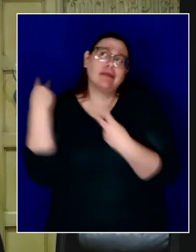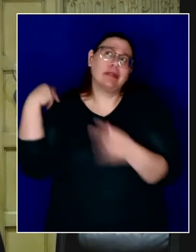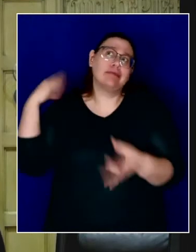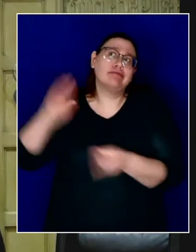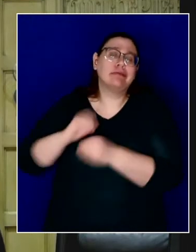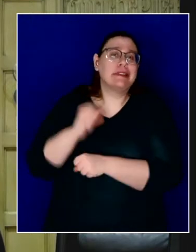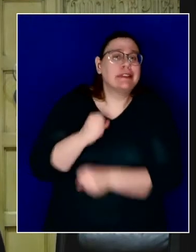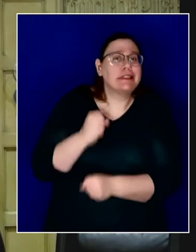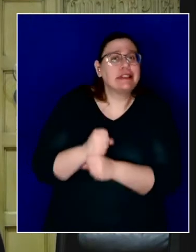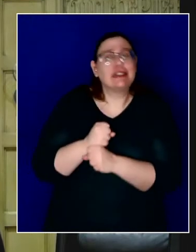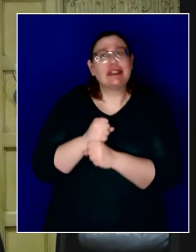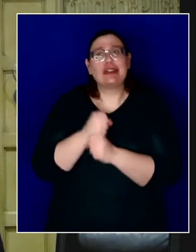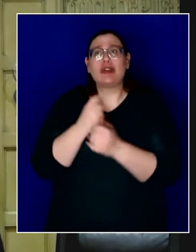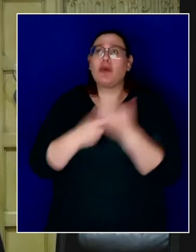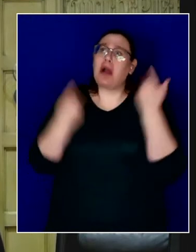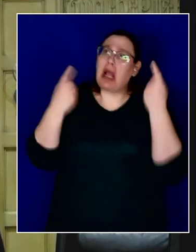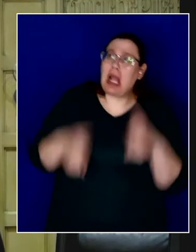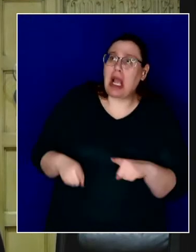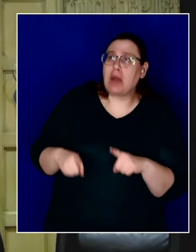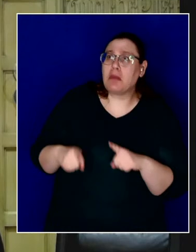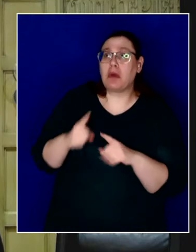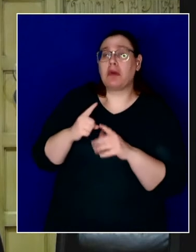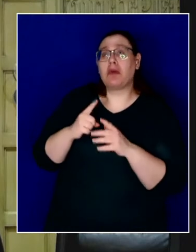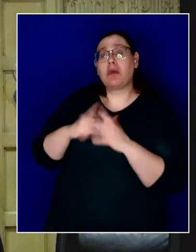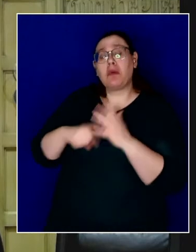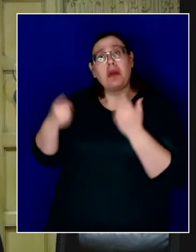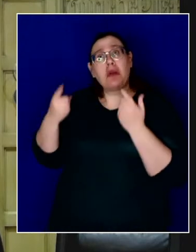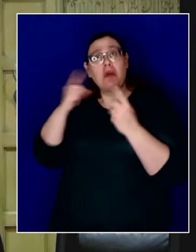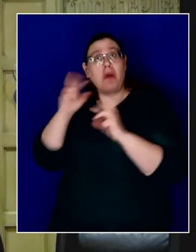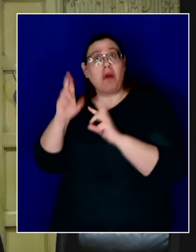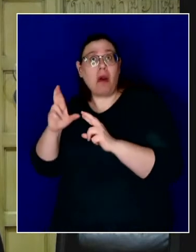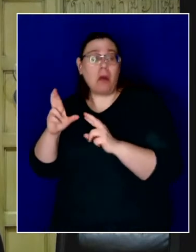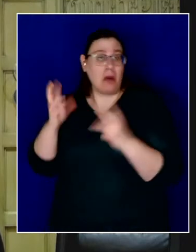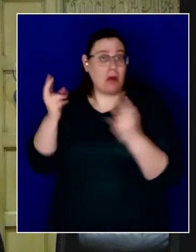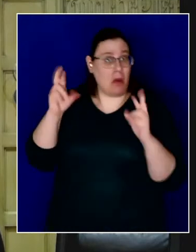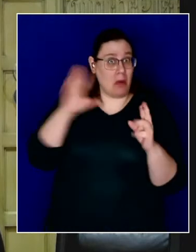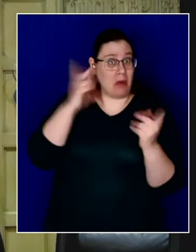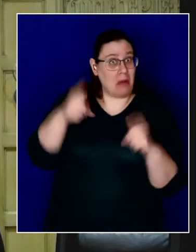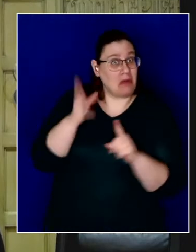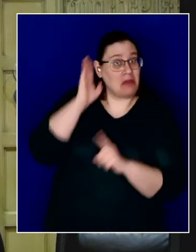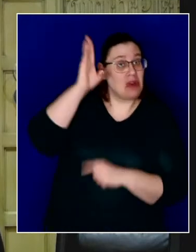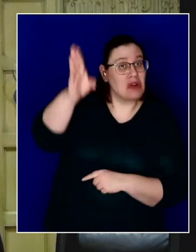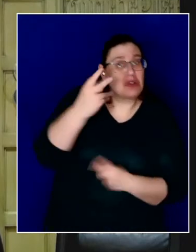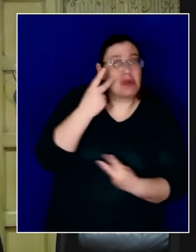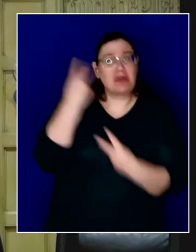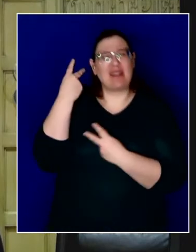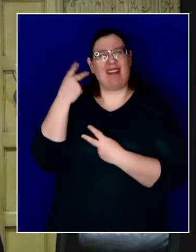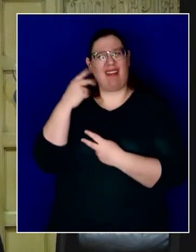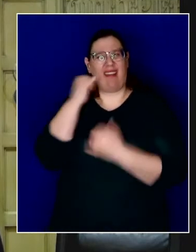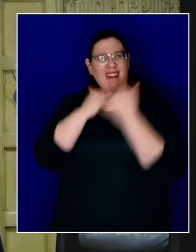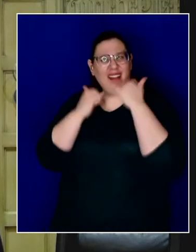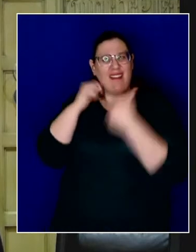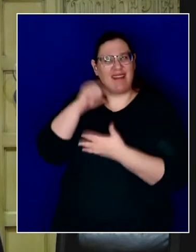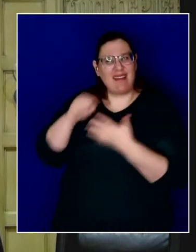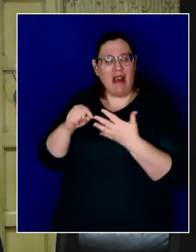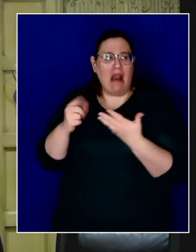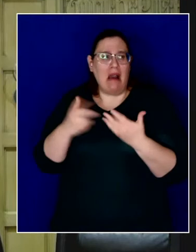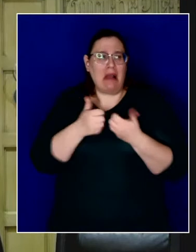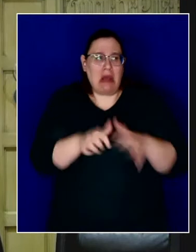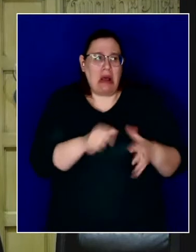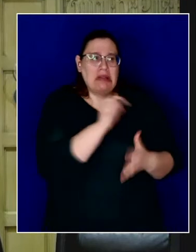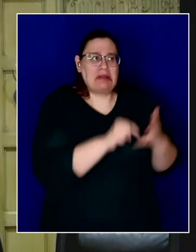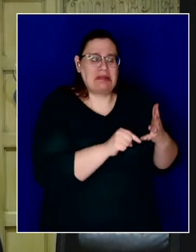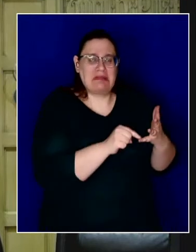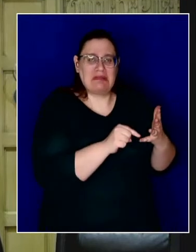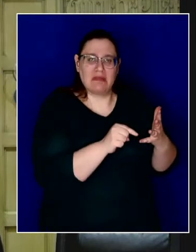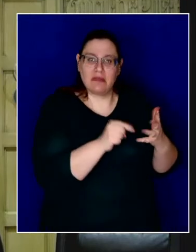still that we hope for in the future. We look back on mistakes made. We look back on things lost. But this